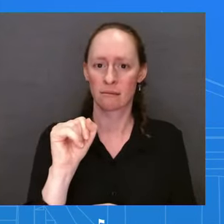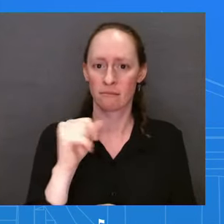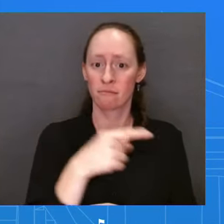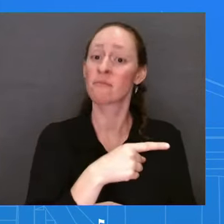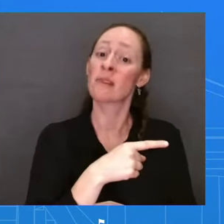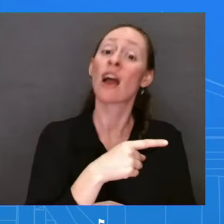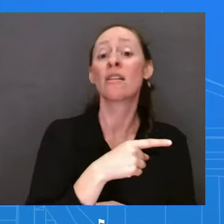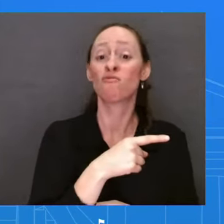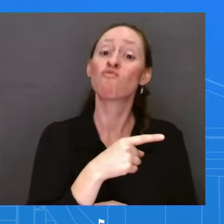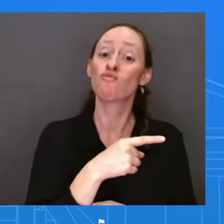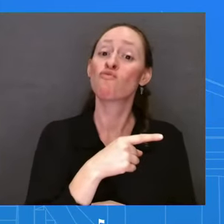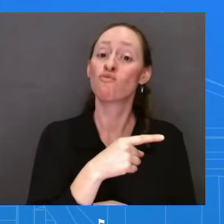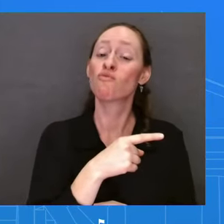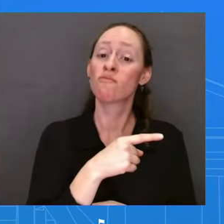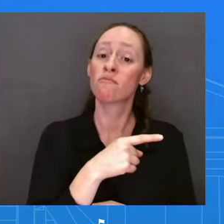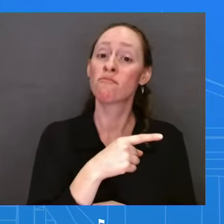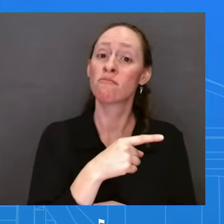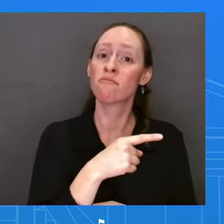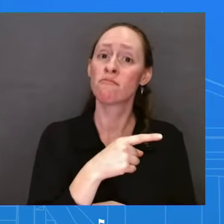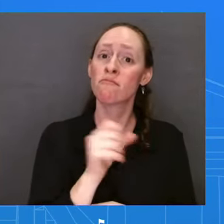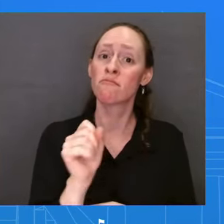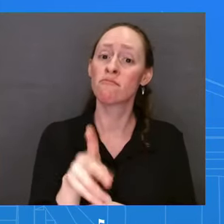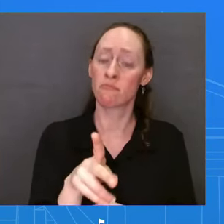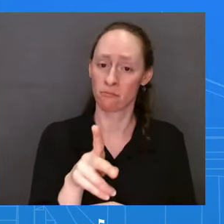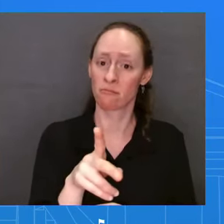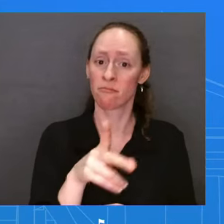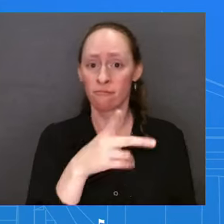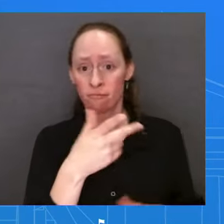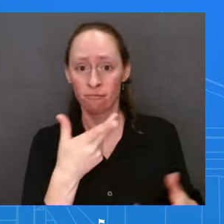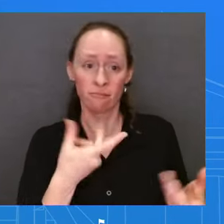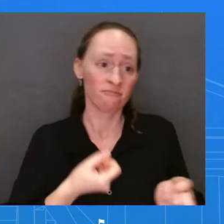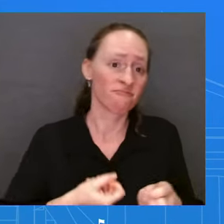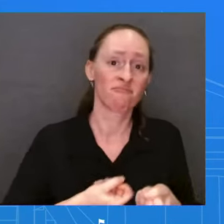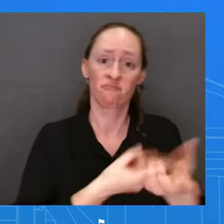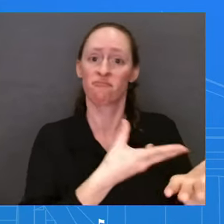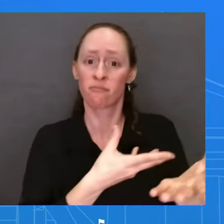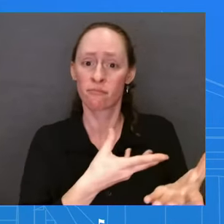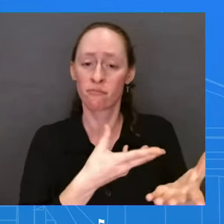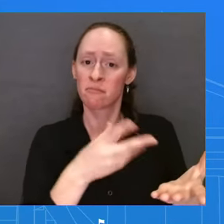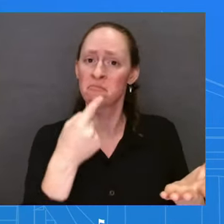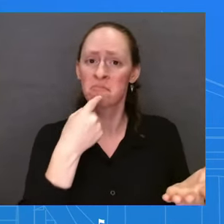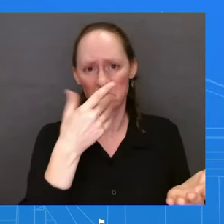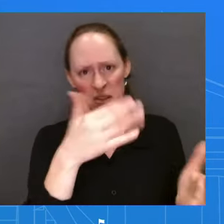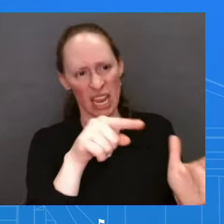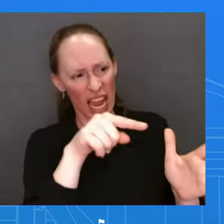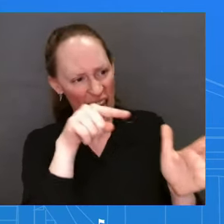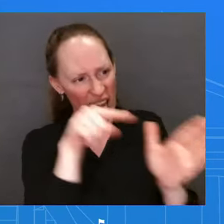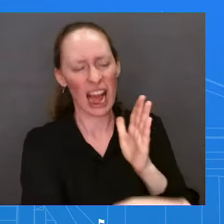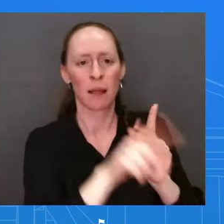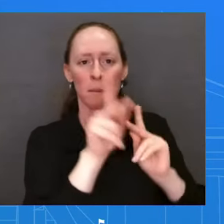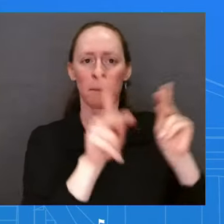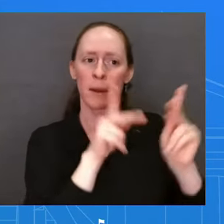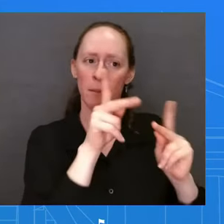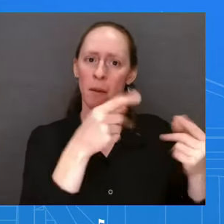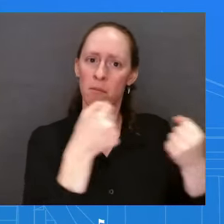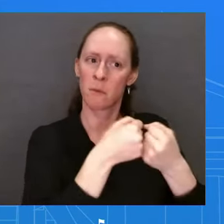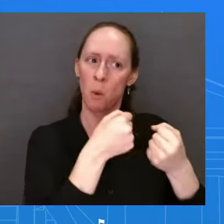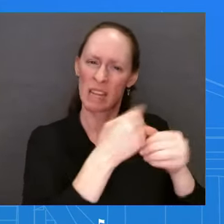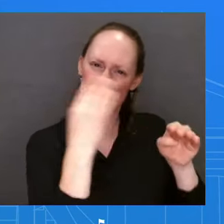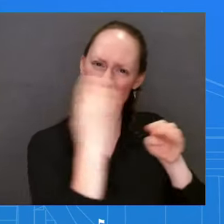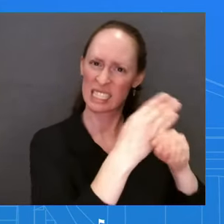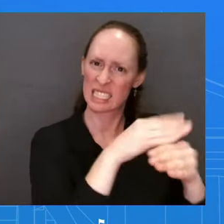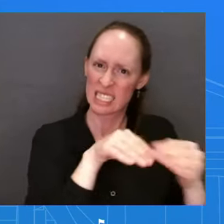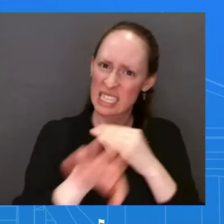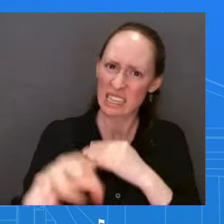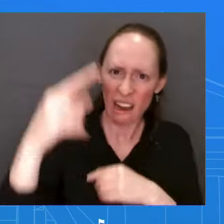I've got to be really careful from here in talking about 2024, declared 2024 presidential candidates as a result of something that you